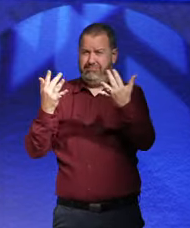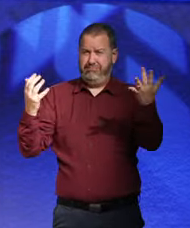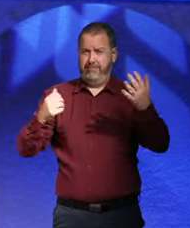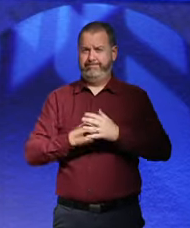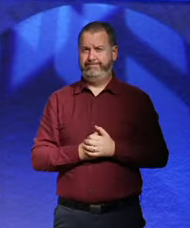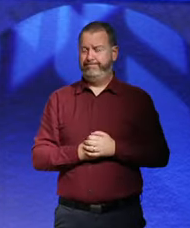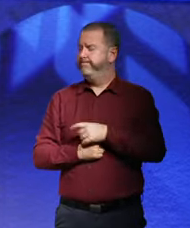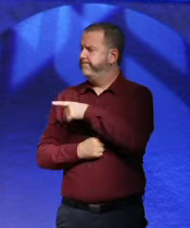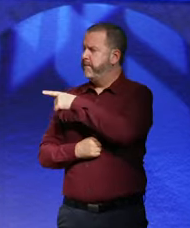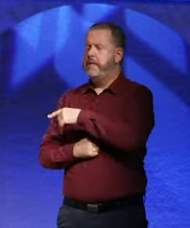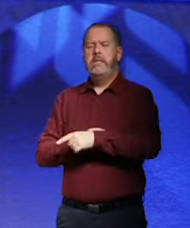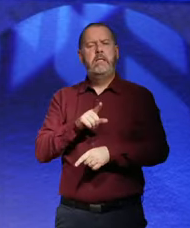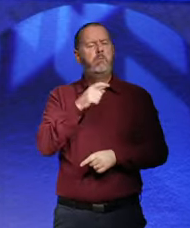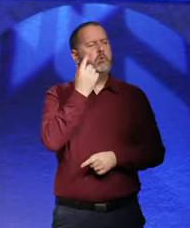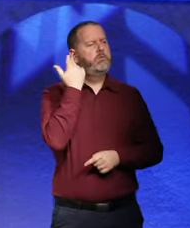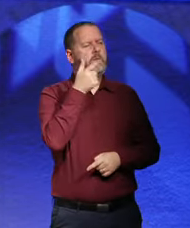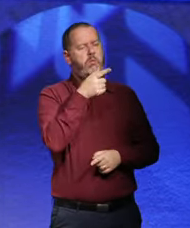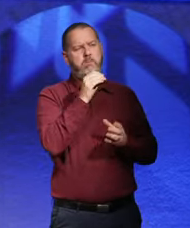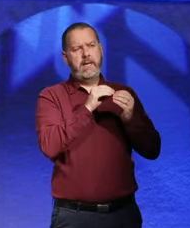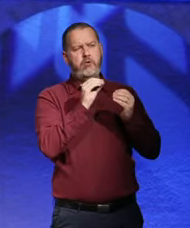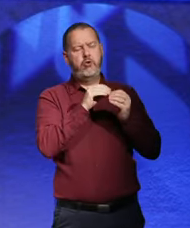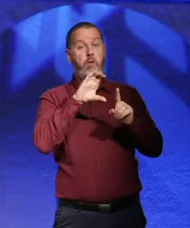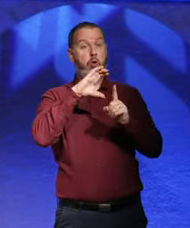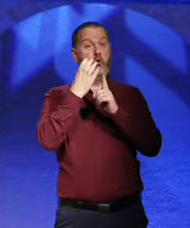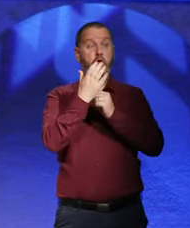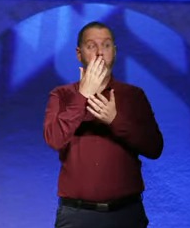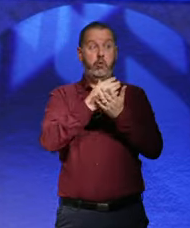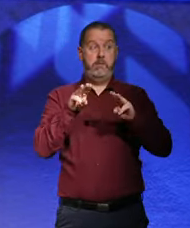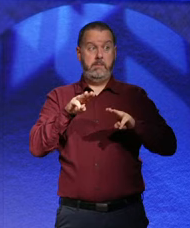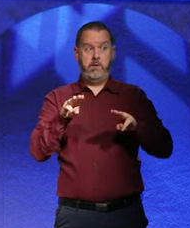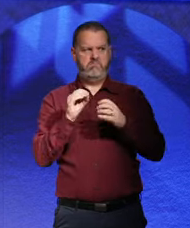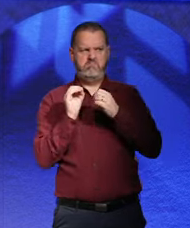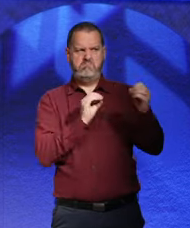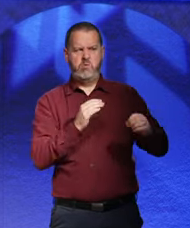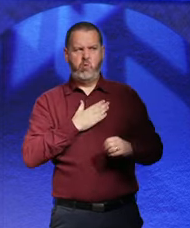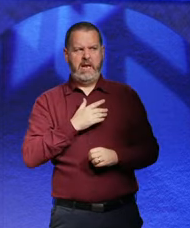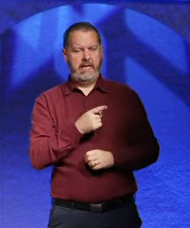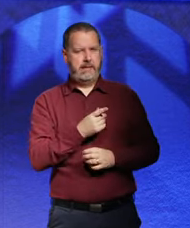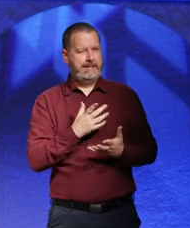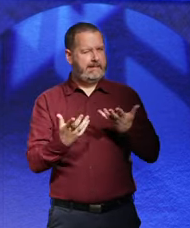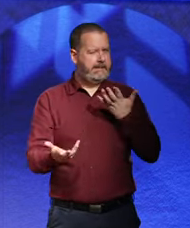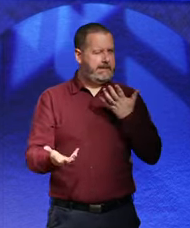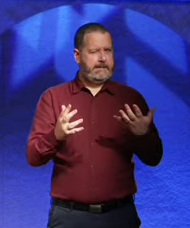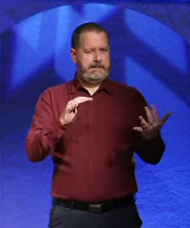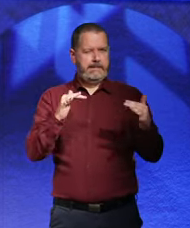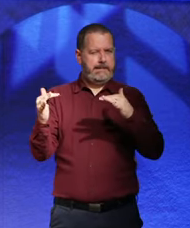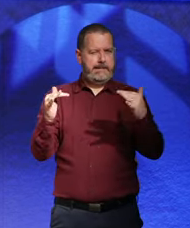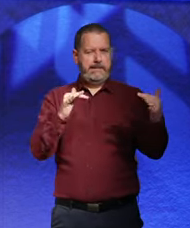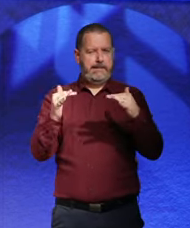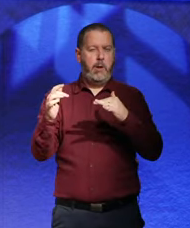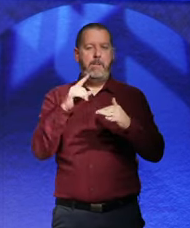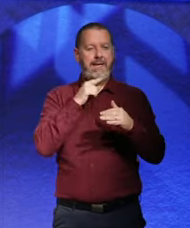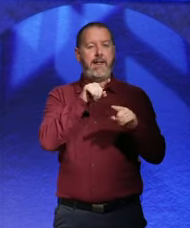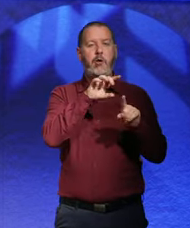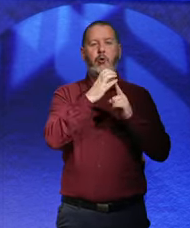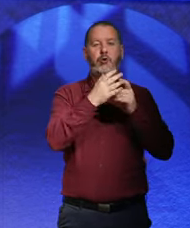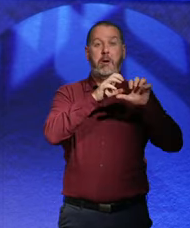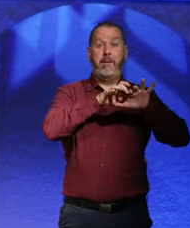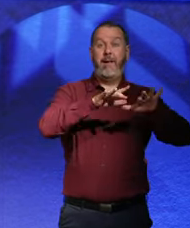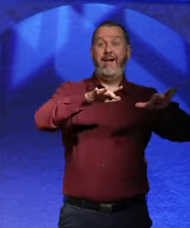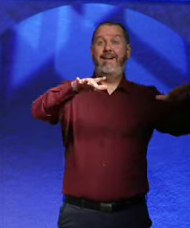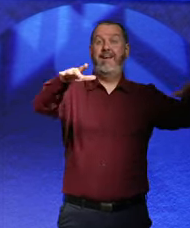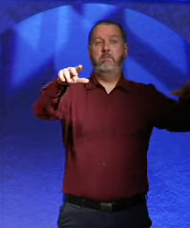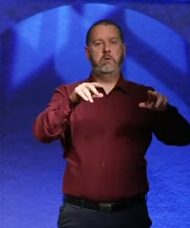contested. But is it also... Would that mean that it wasn't for everybody? Or people...